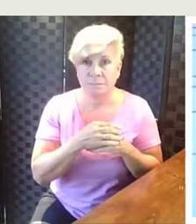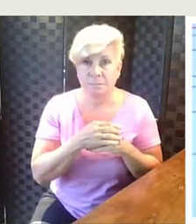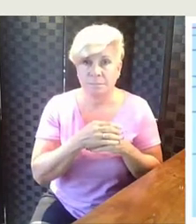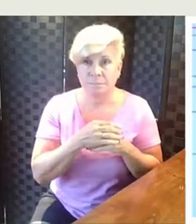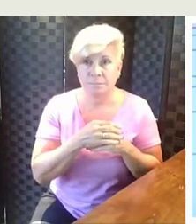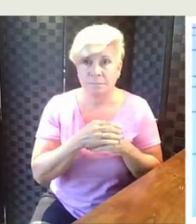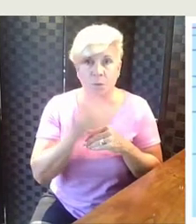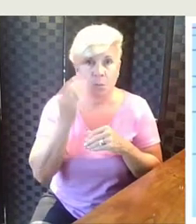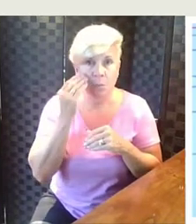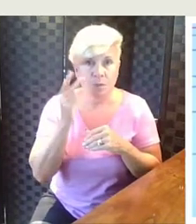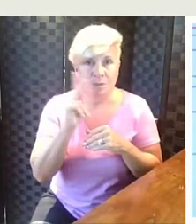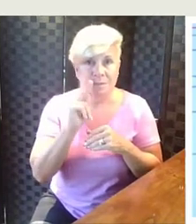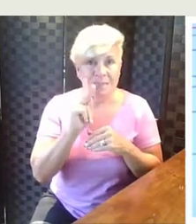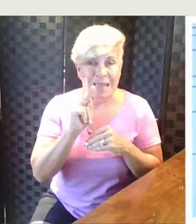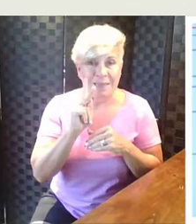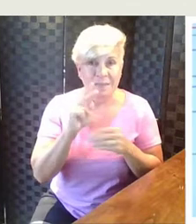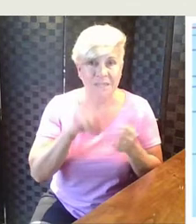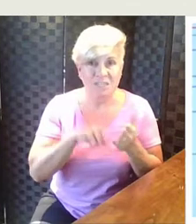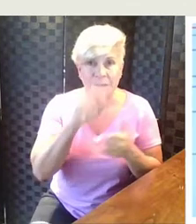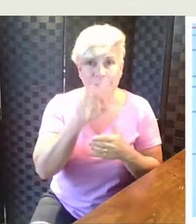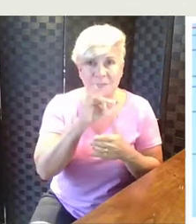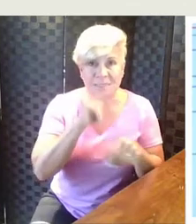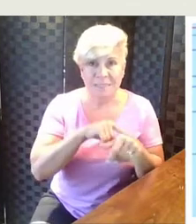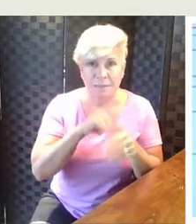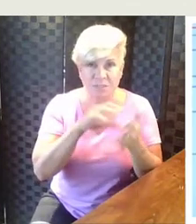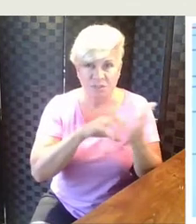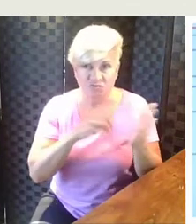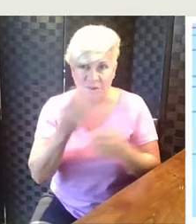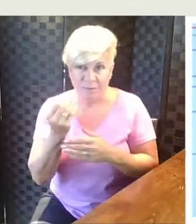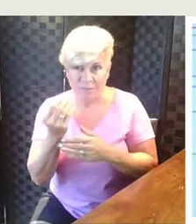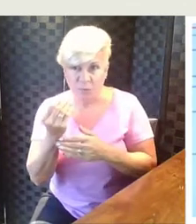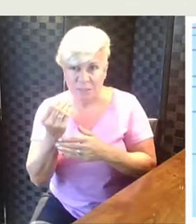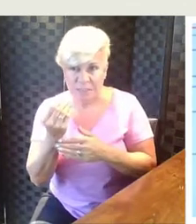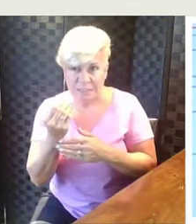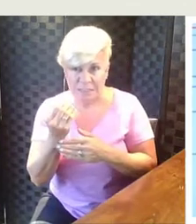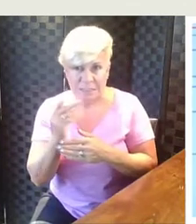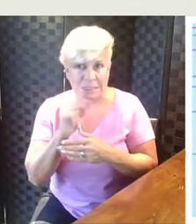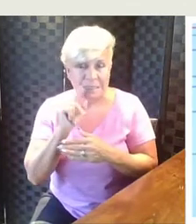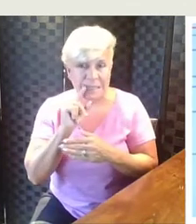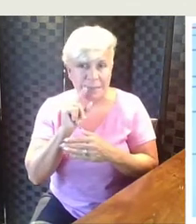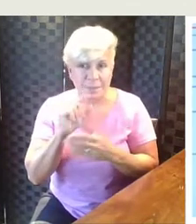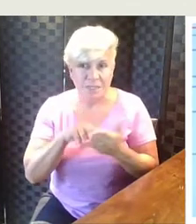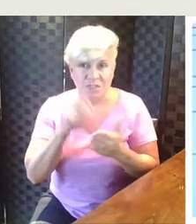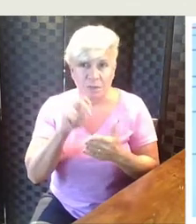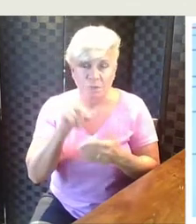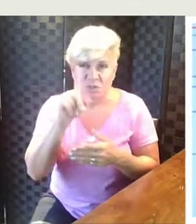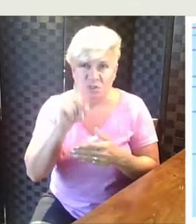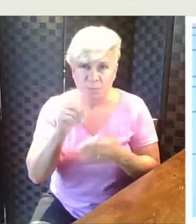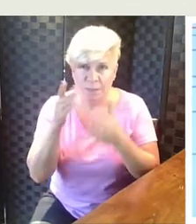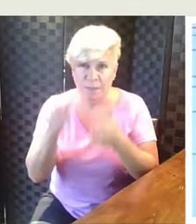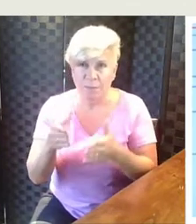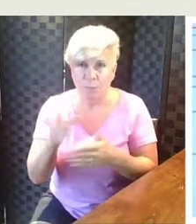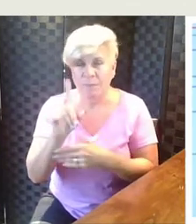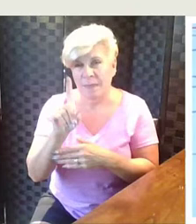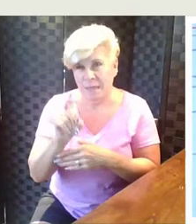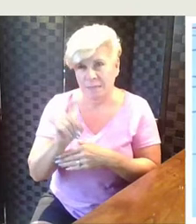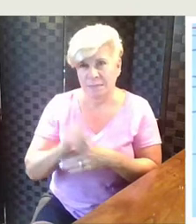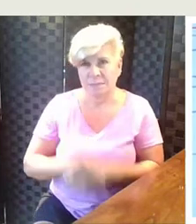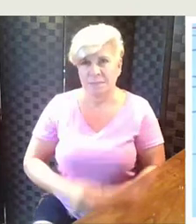we know Kylie jumped eighteen times. If we subtract the fourteen times that Gabby did, we should be left